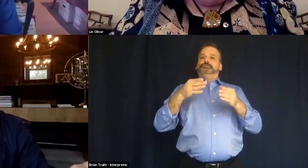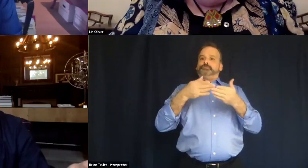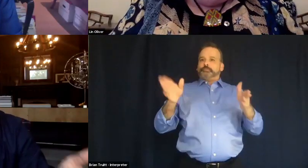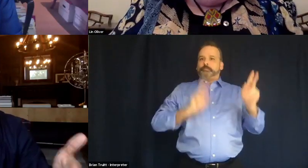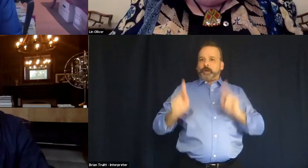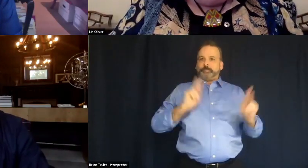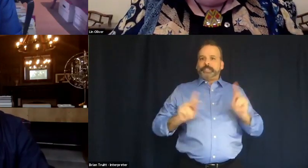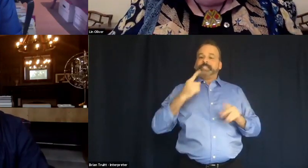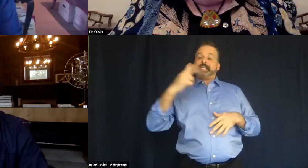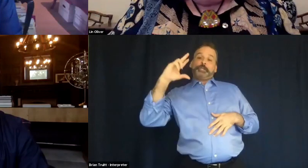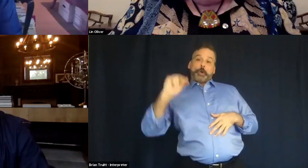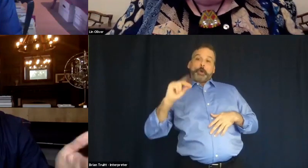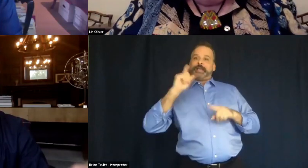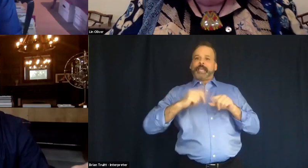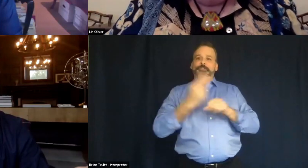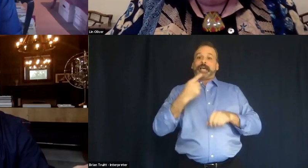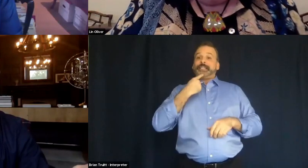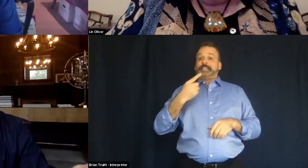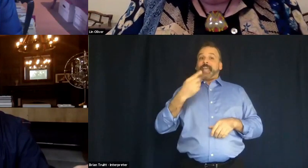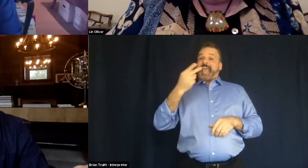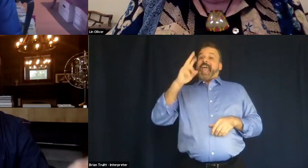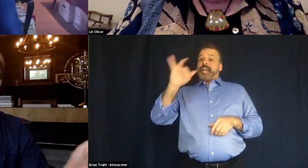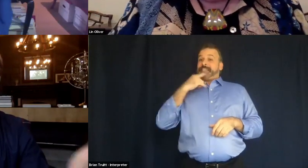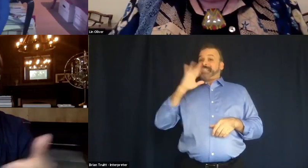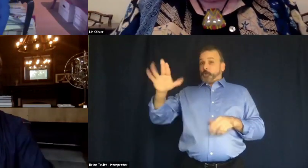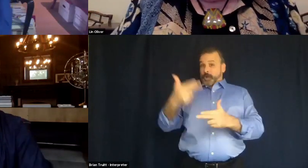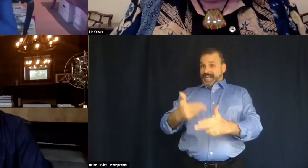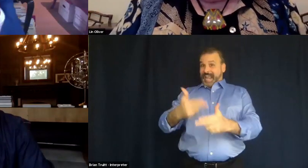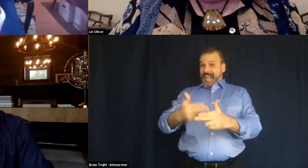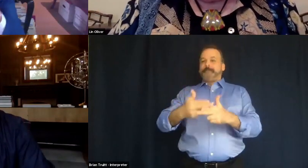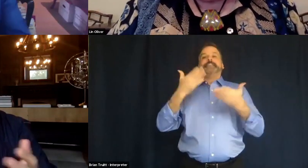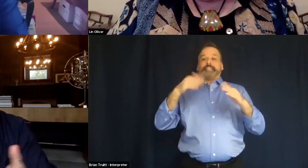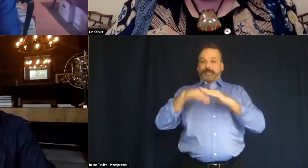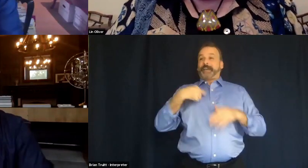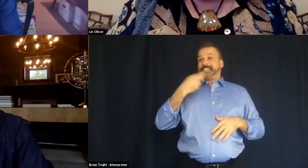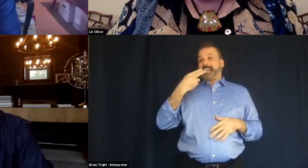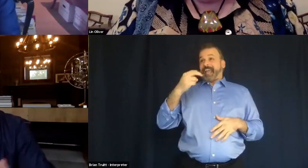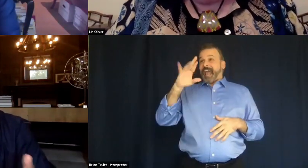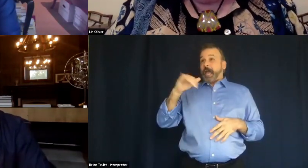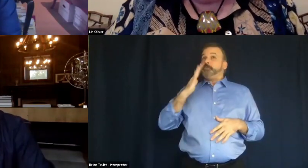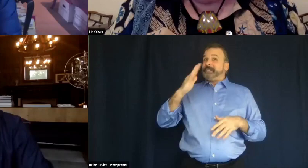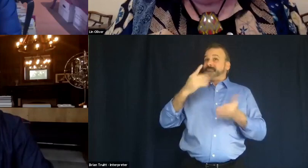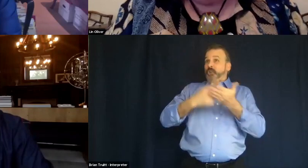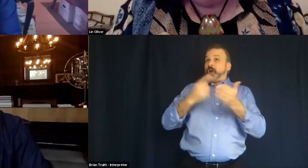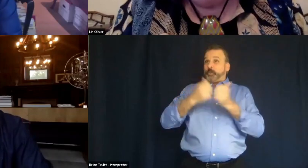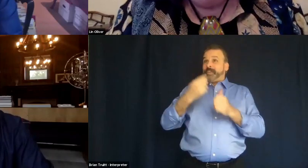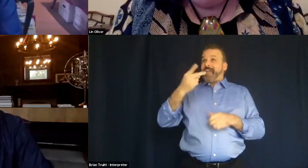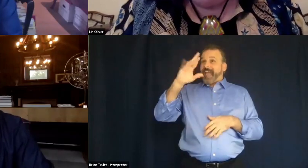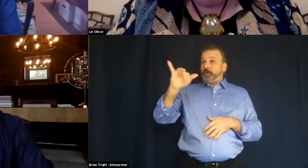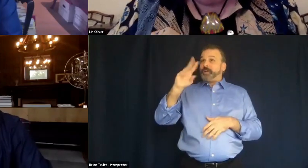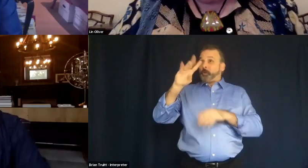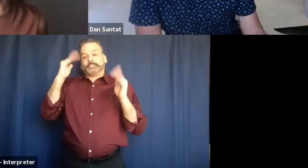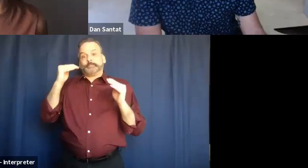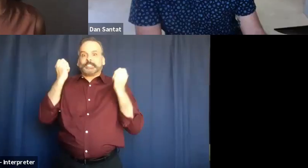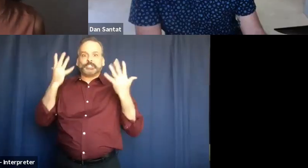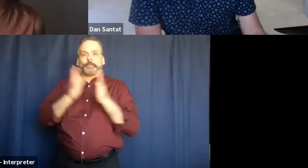Henry I name dropped and I got myself into here I said Henry Winkler I need to talk to him so that's how I got into this